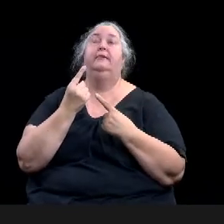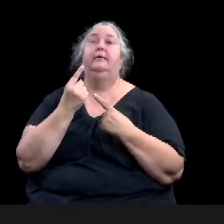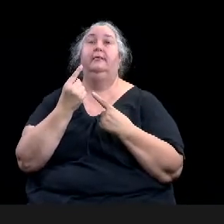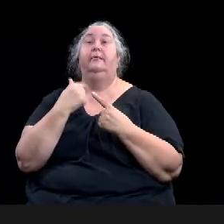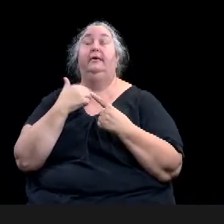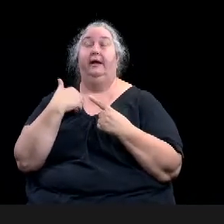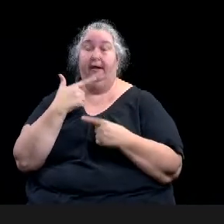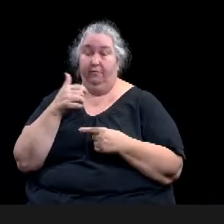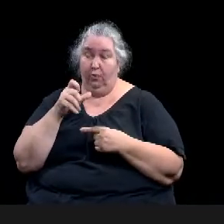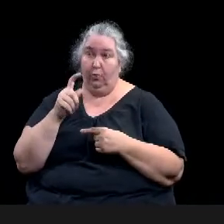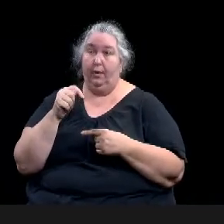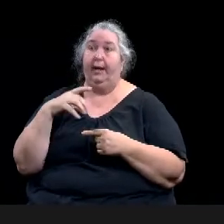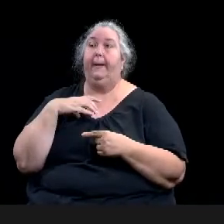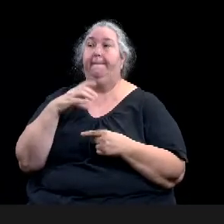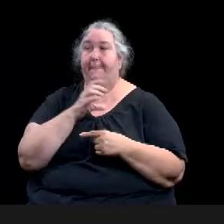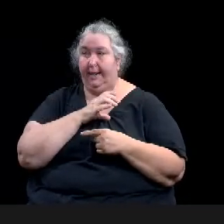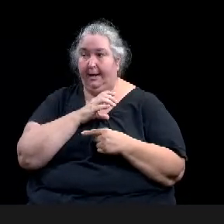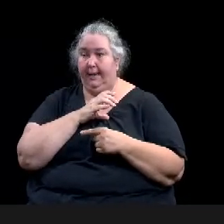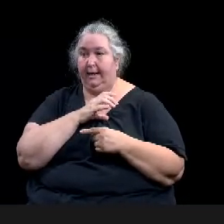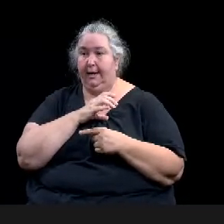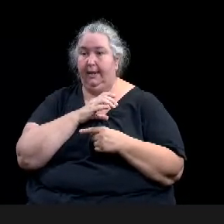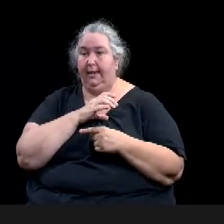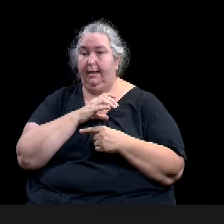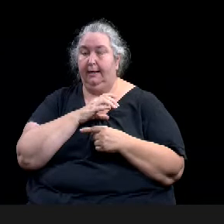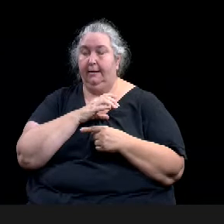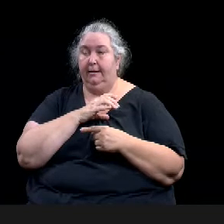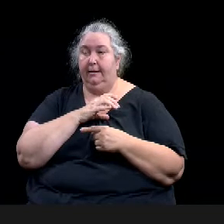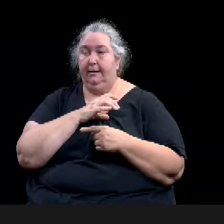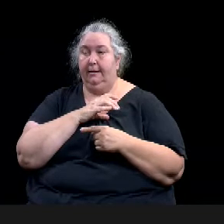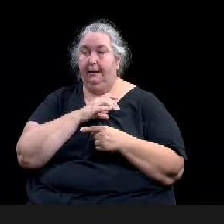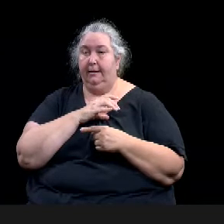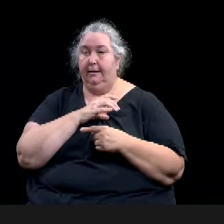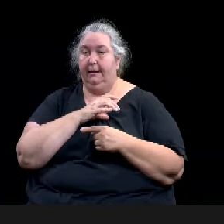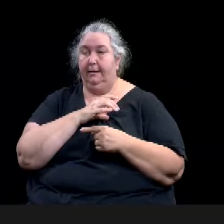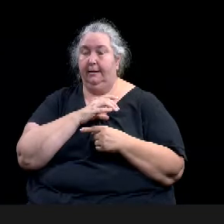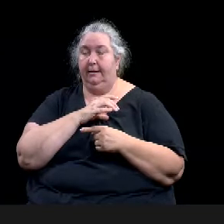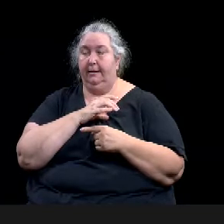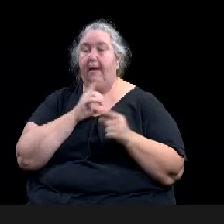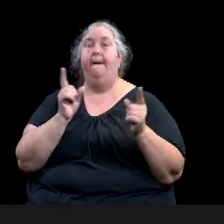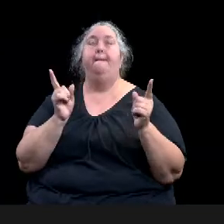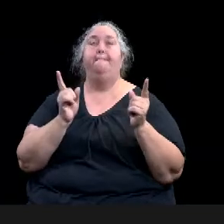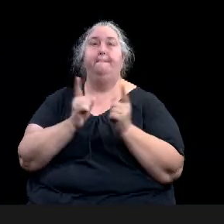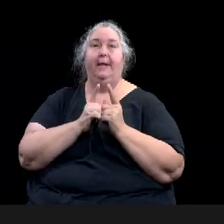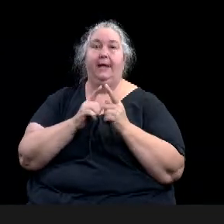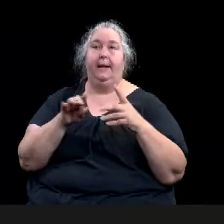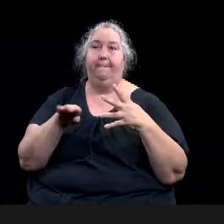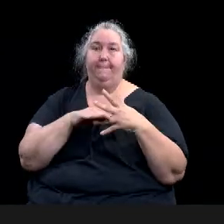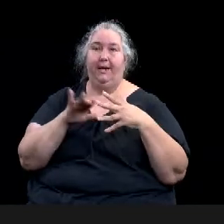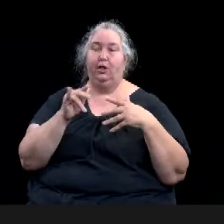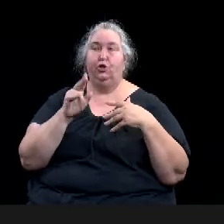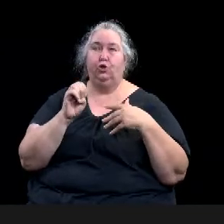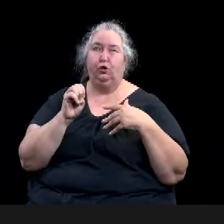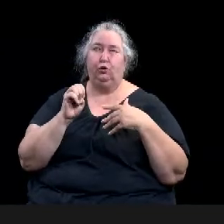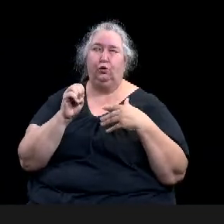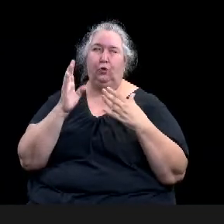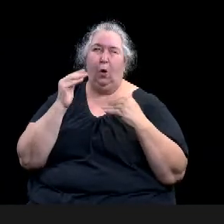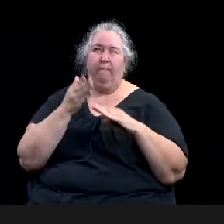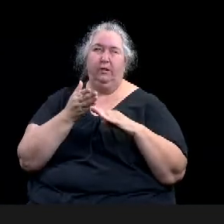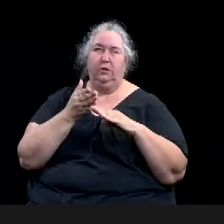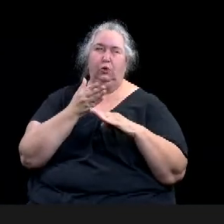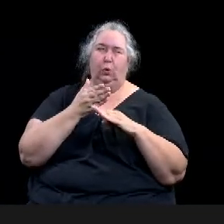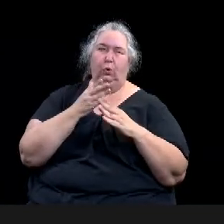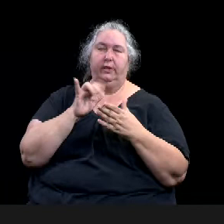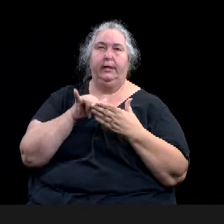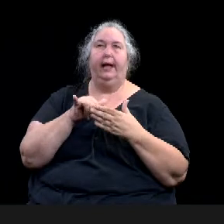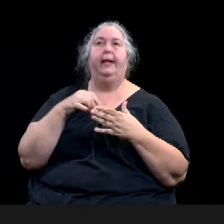little bit sooner. Um, and then applications, those would be recommended to the city manager for approval. would enter into contracts,